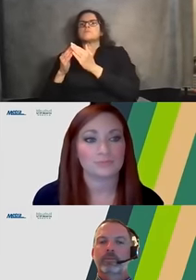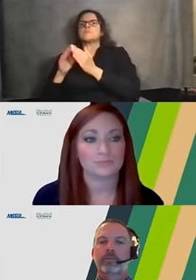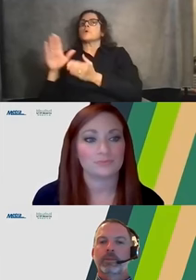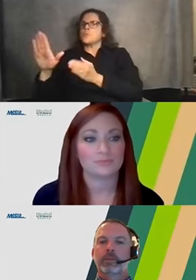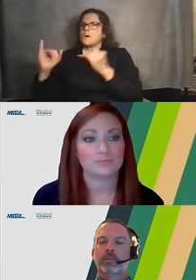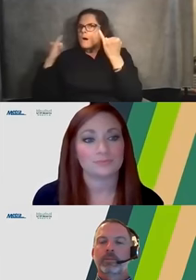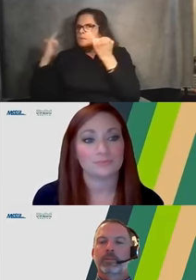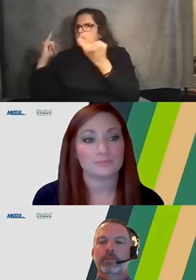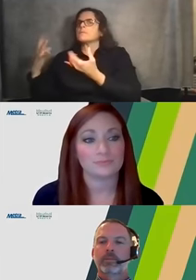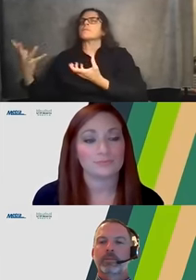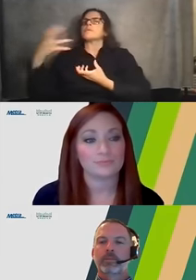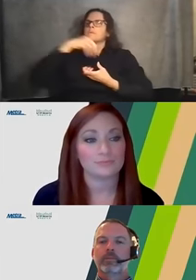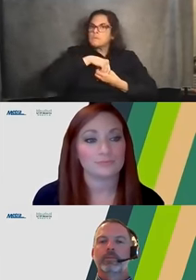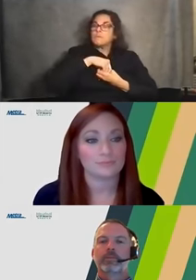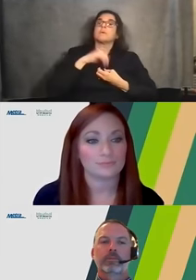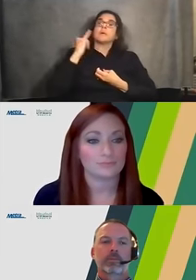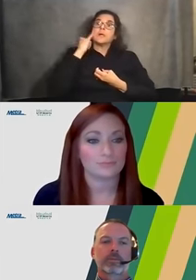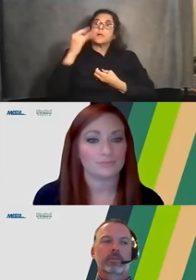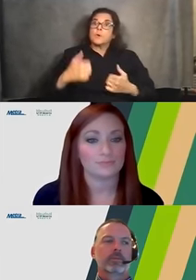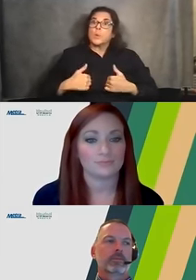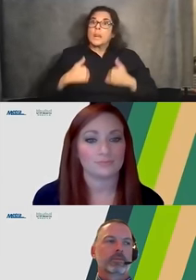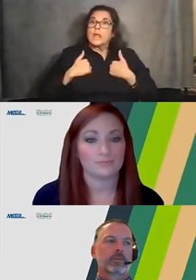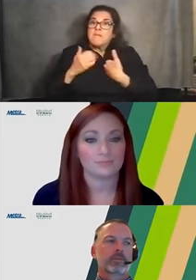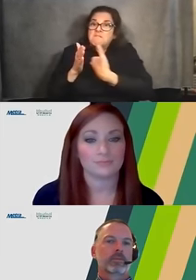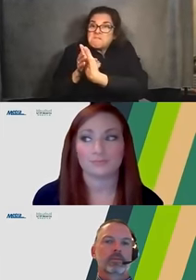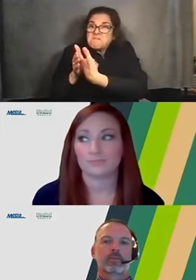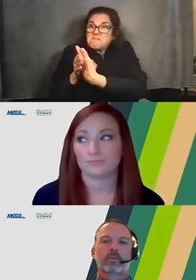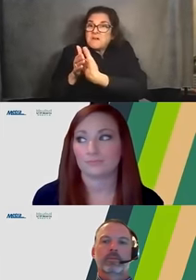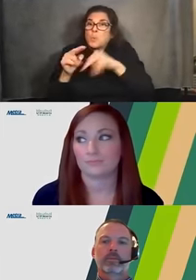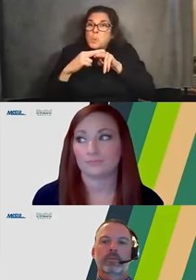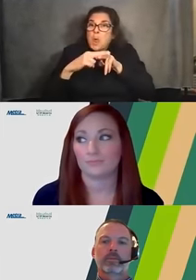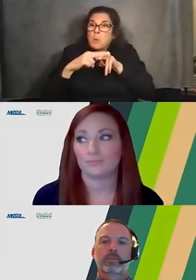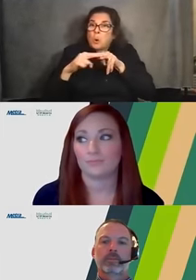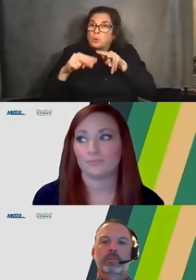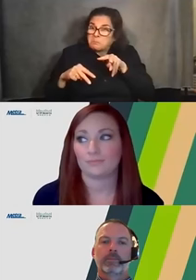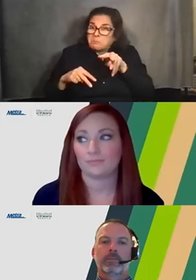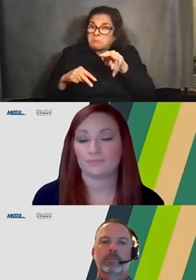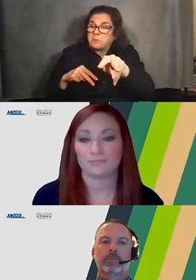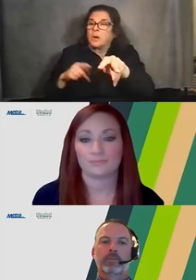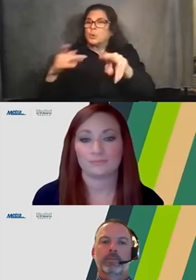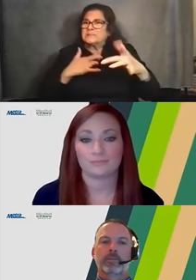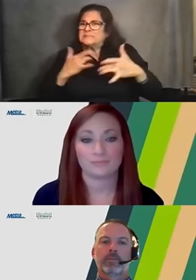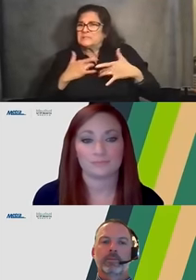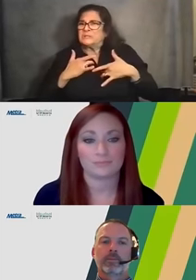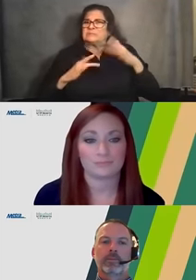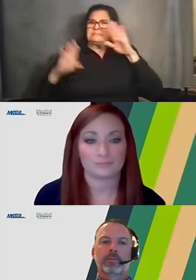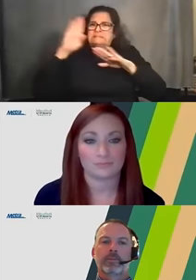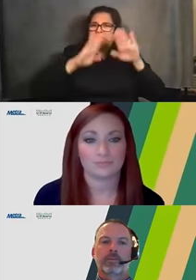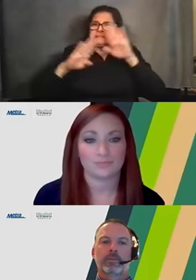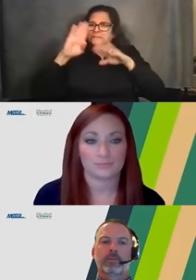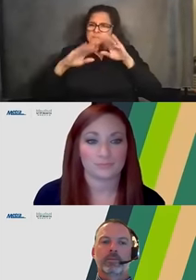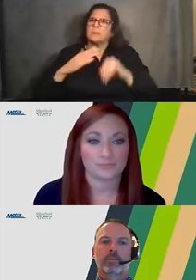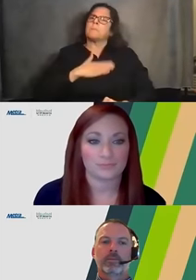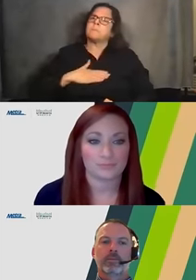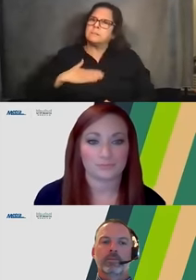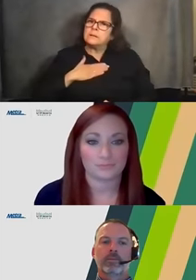if you live adjacent to the railroad and you have concerns, please reach out to melody. We're, we're happy to have those one on one conversations